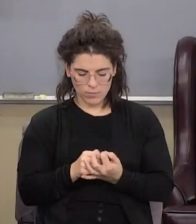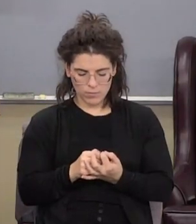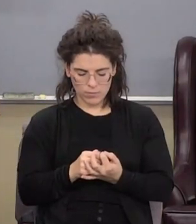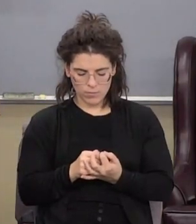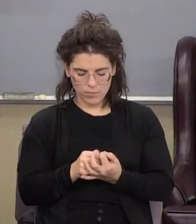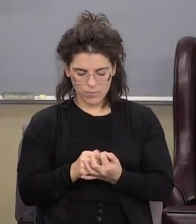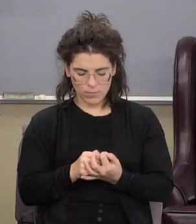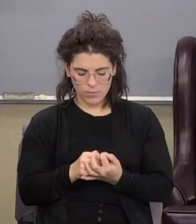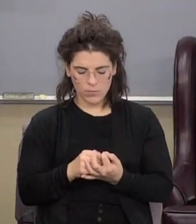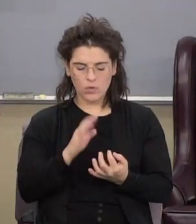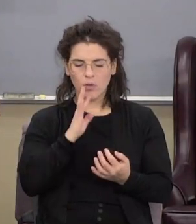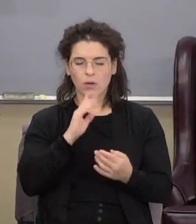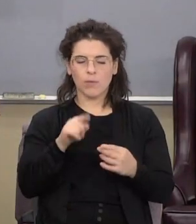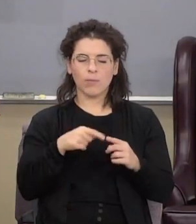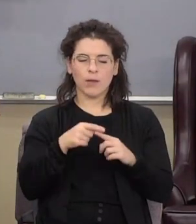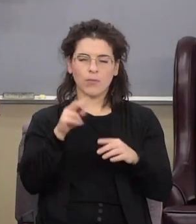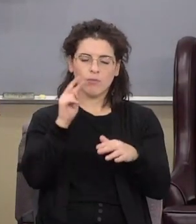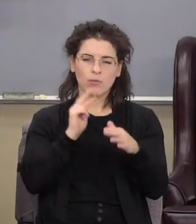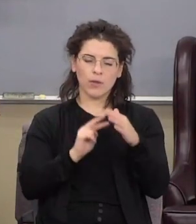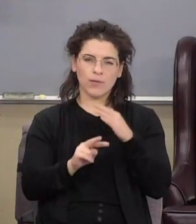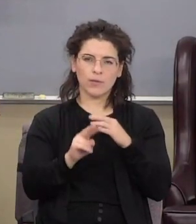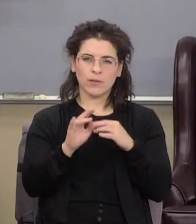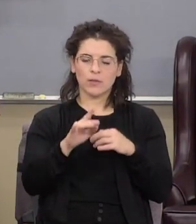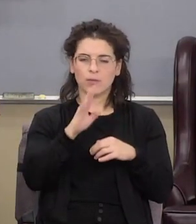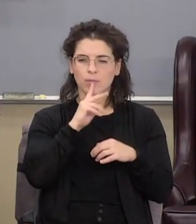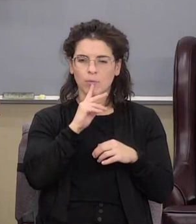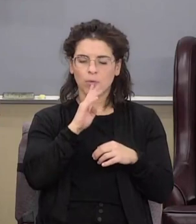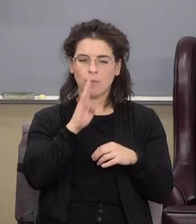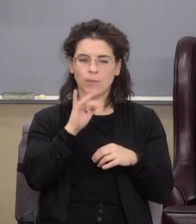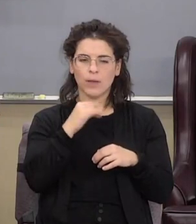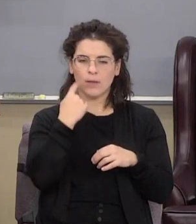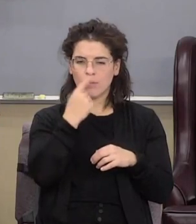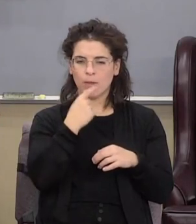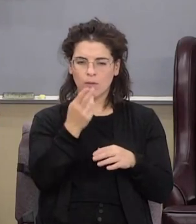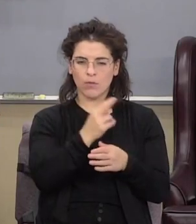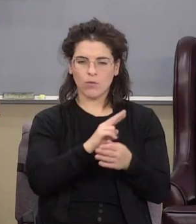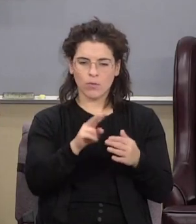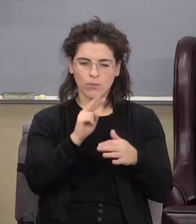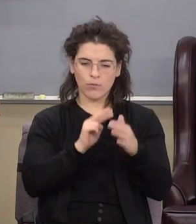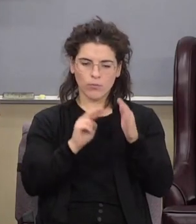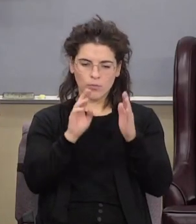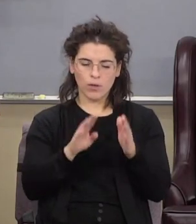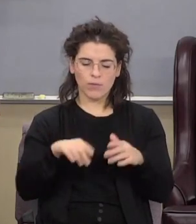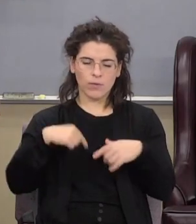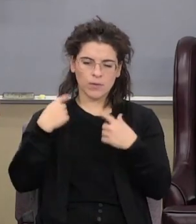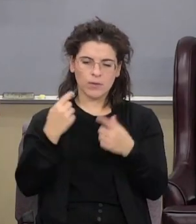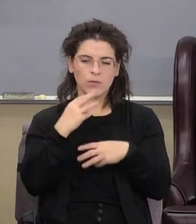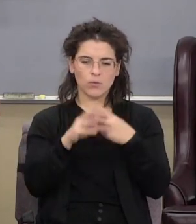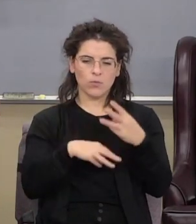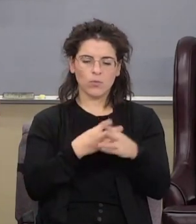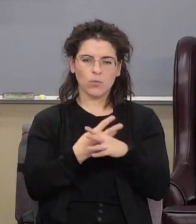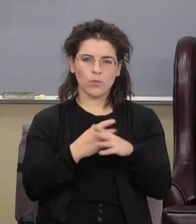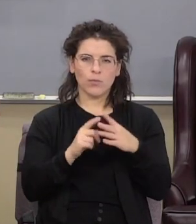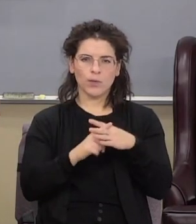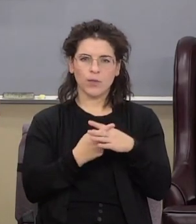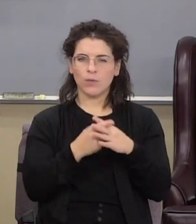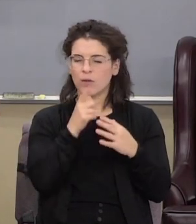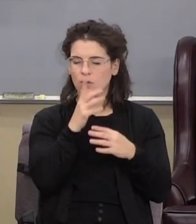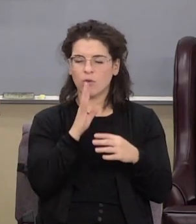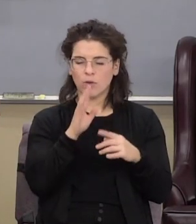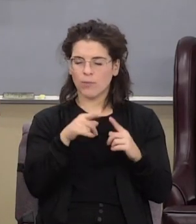because we're talking about prophecy that was just spoken by the mouth of all the holy prophets since the world began we're not talking about what was kept secret